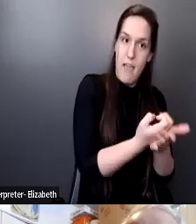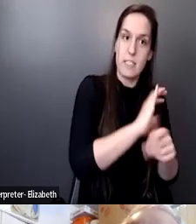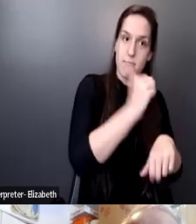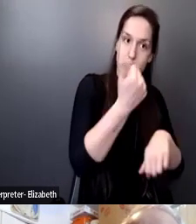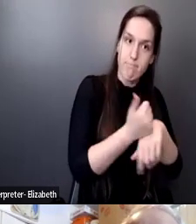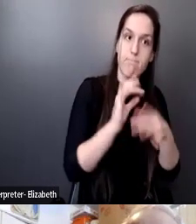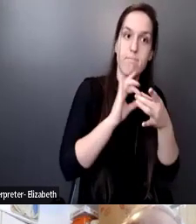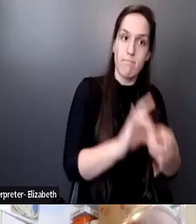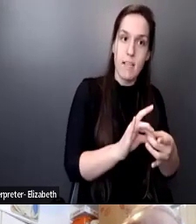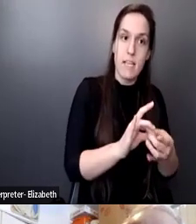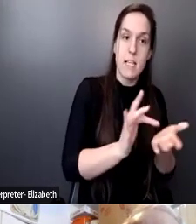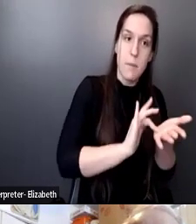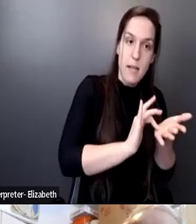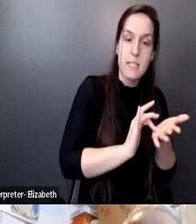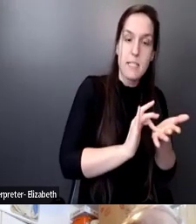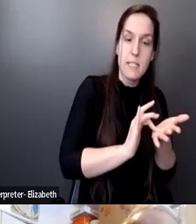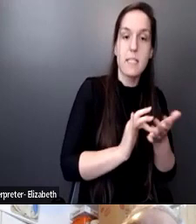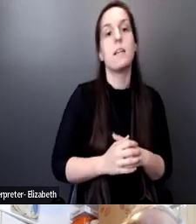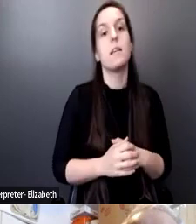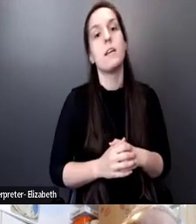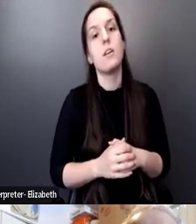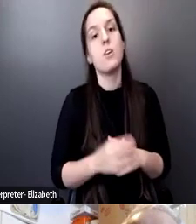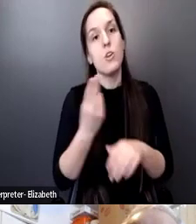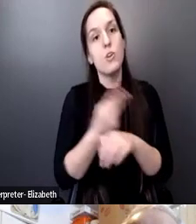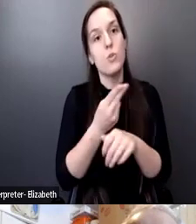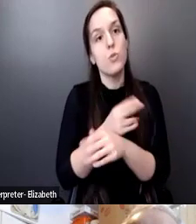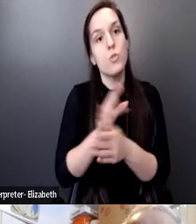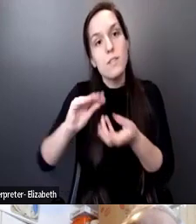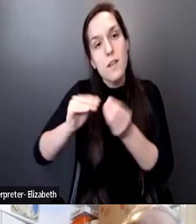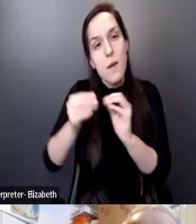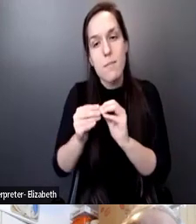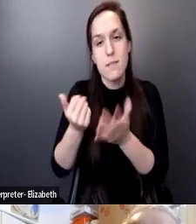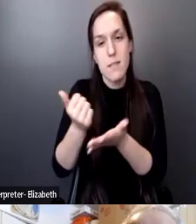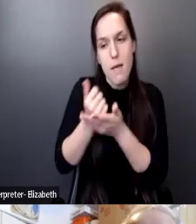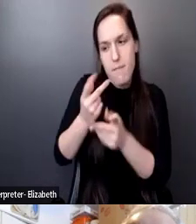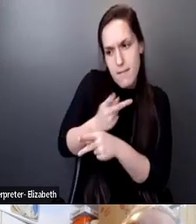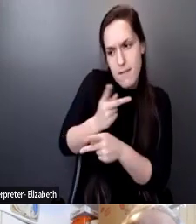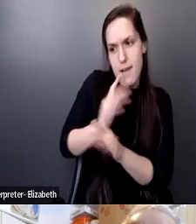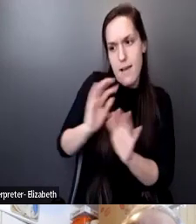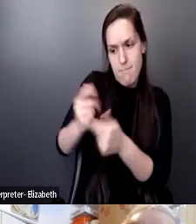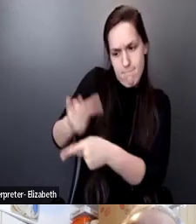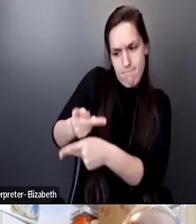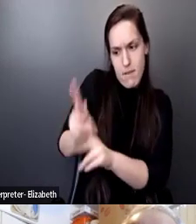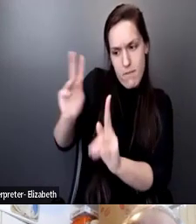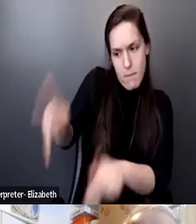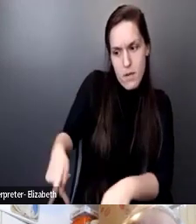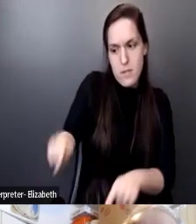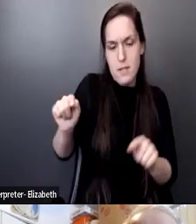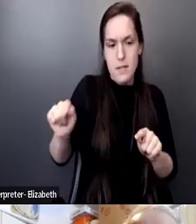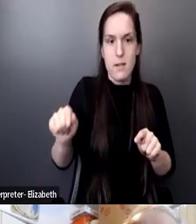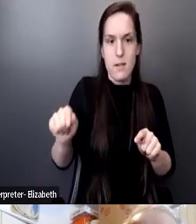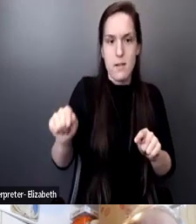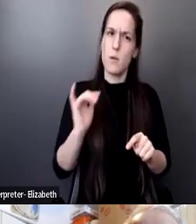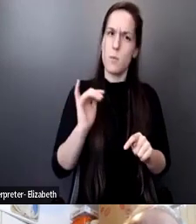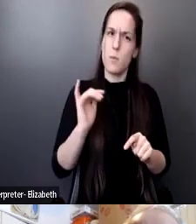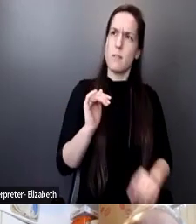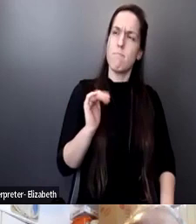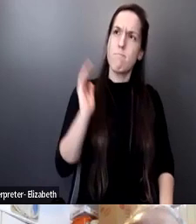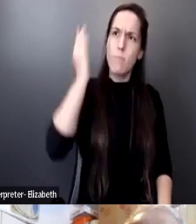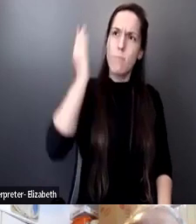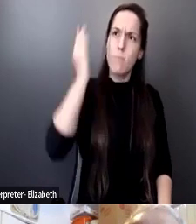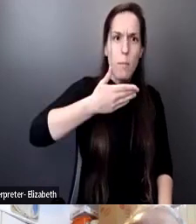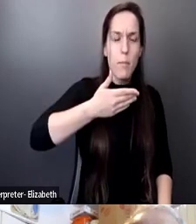who uses scores to help me determine sometimes how to care for people, was really naive to the